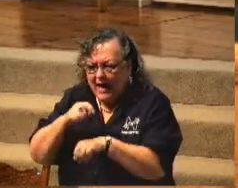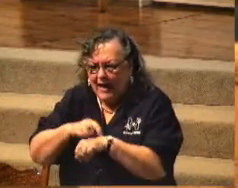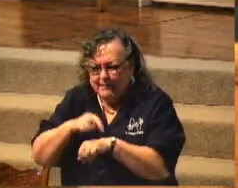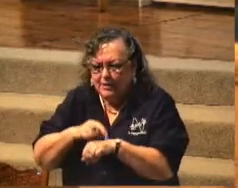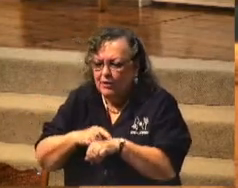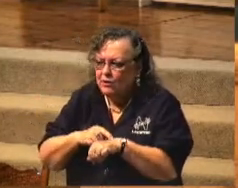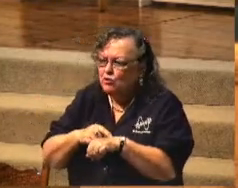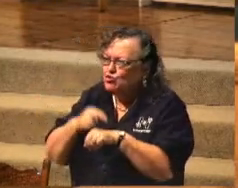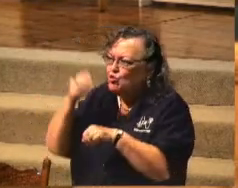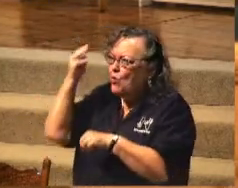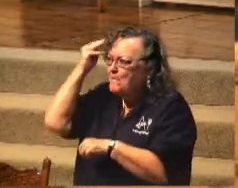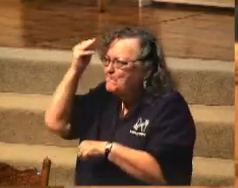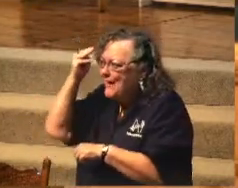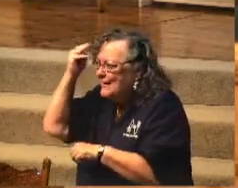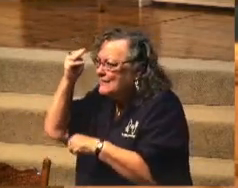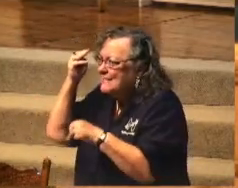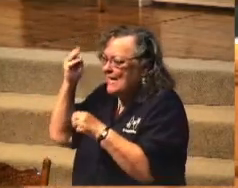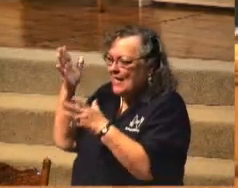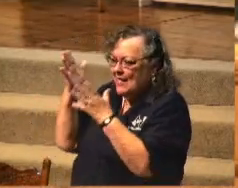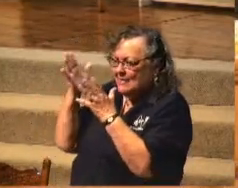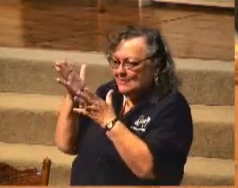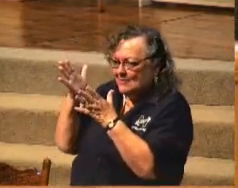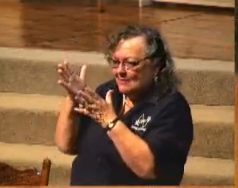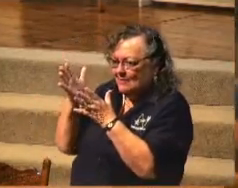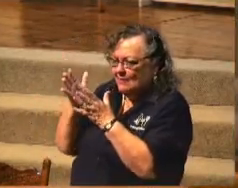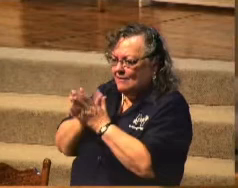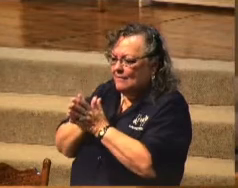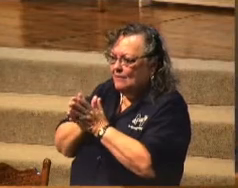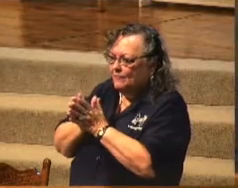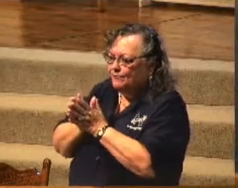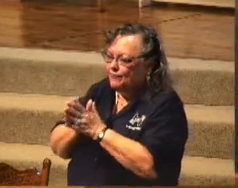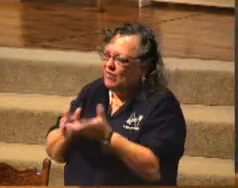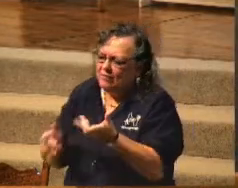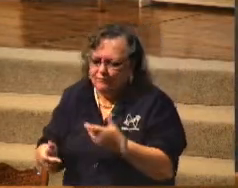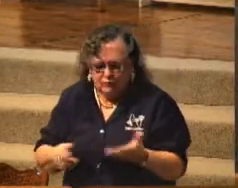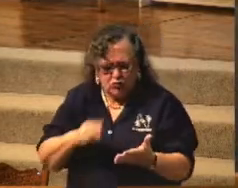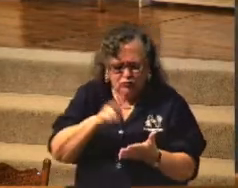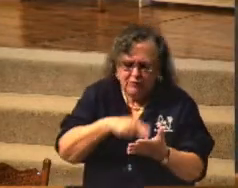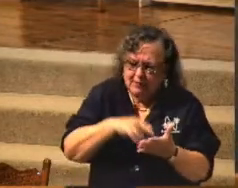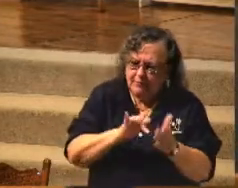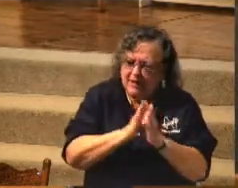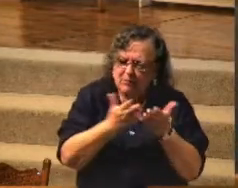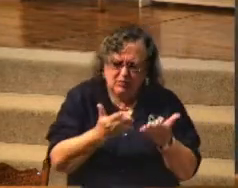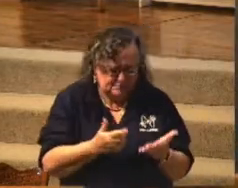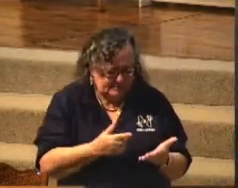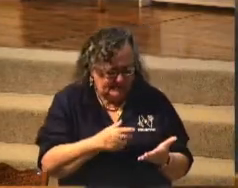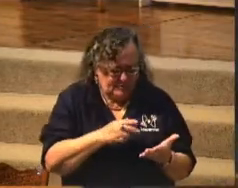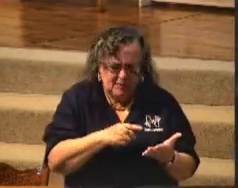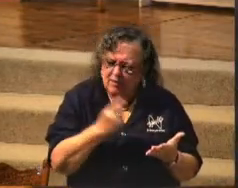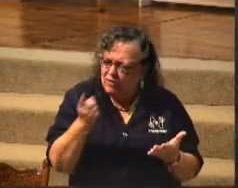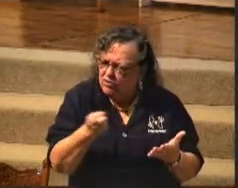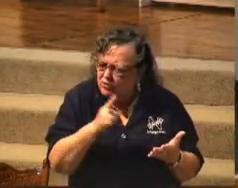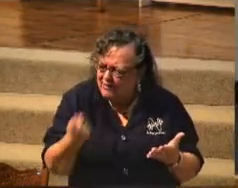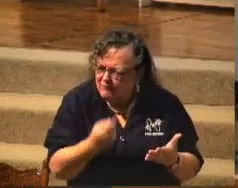ask God. Have ever asked God when you get to a difficult passage? Have ever asked God, Lord, what does this mean?